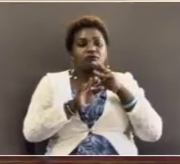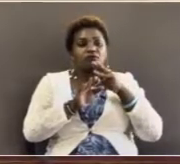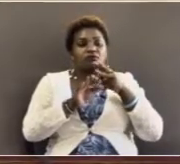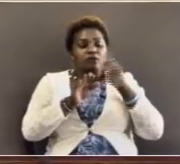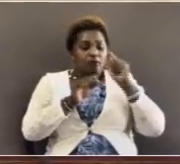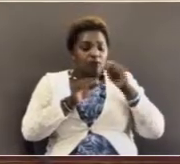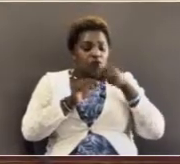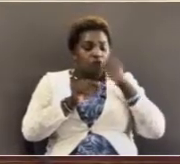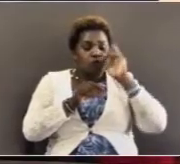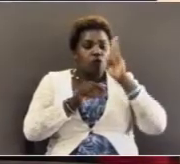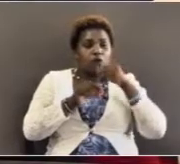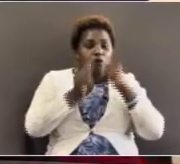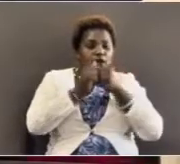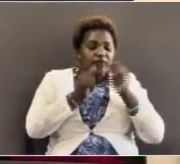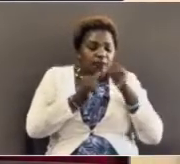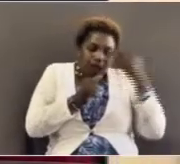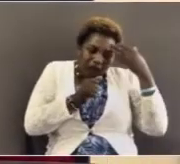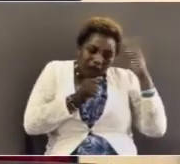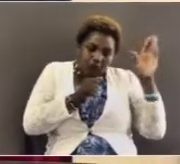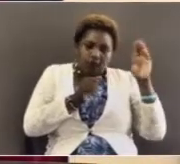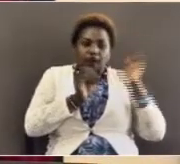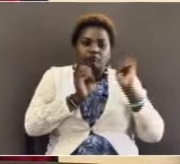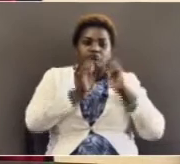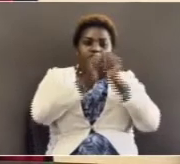has been with them without their knowing.